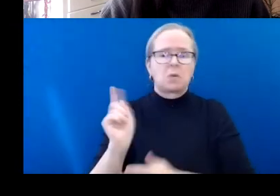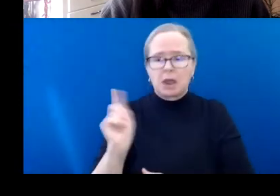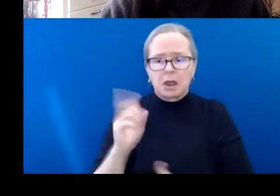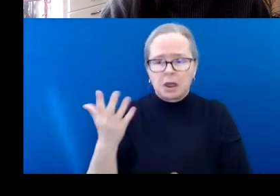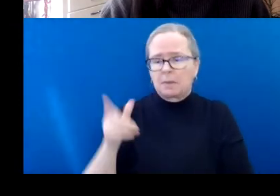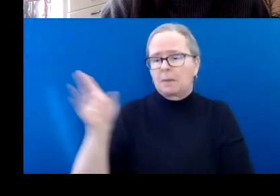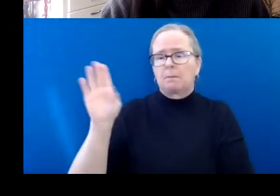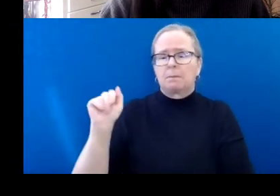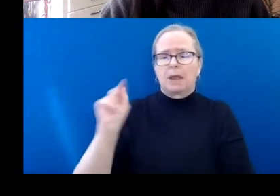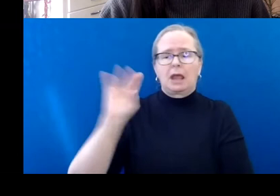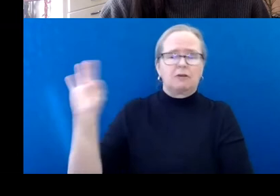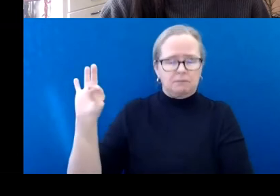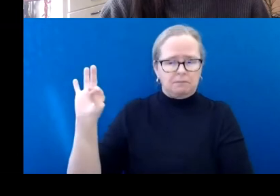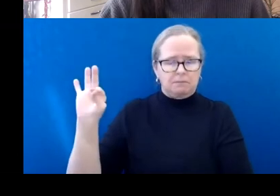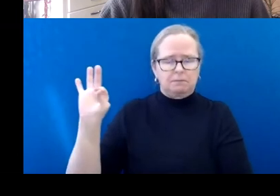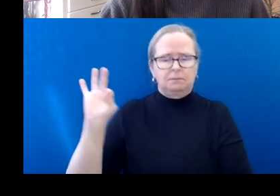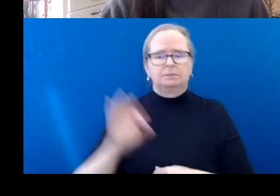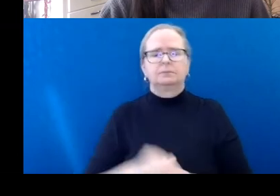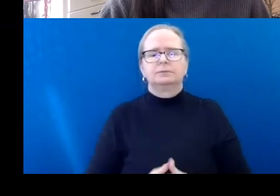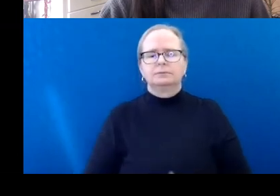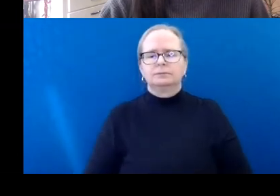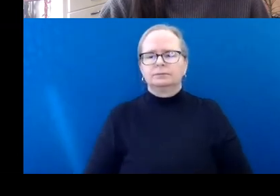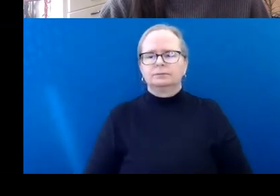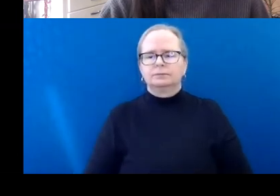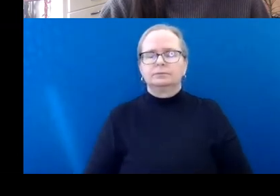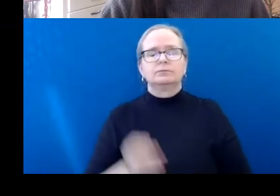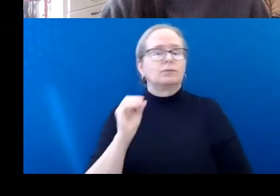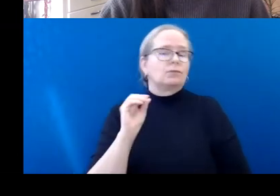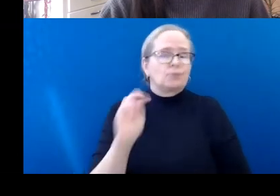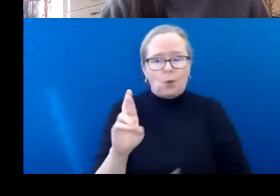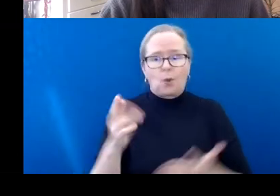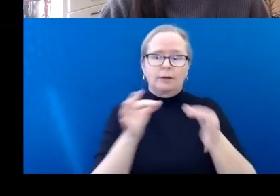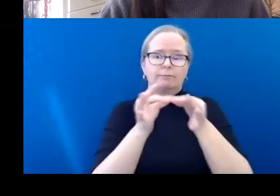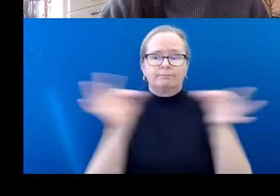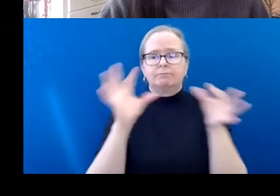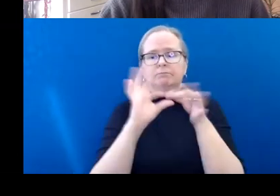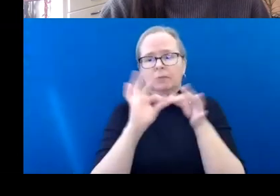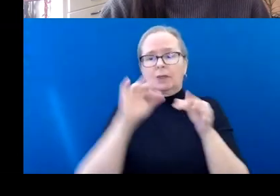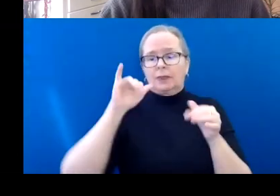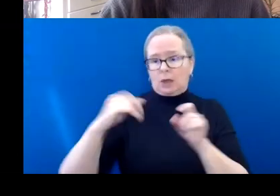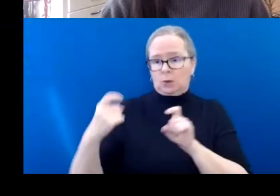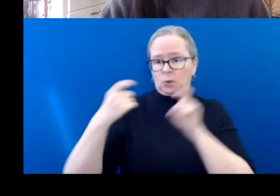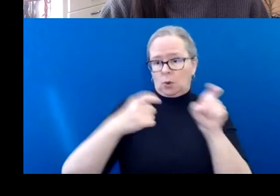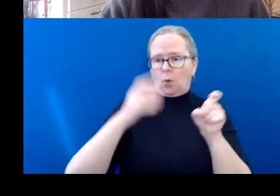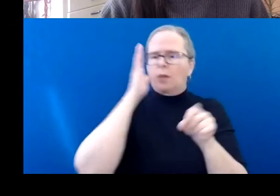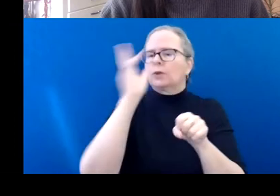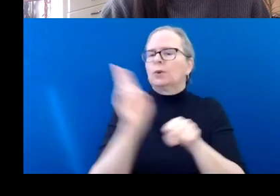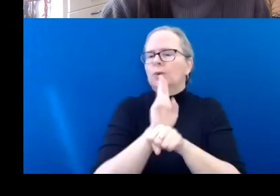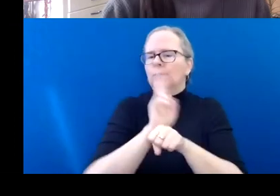Or that the grants will be used to create a new website for documenting, marketing and selling your work.